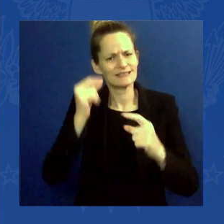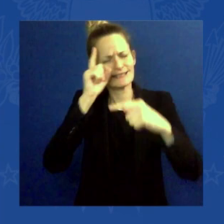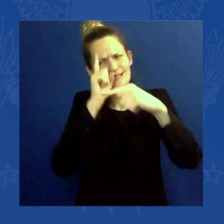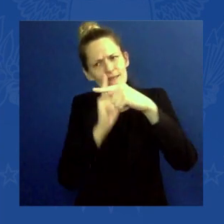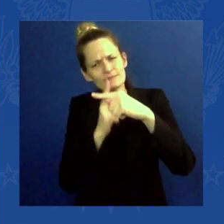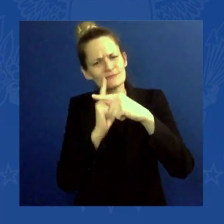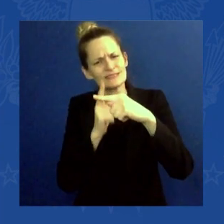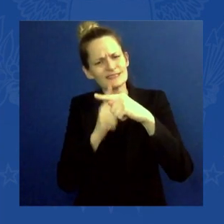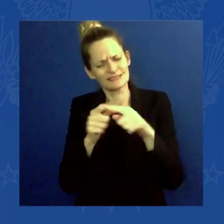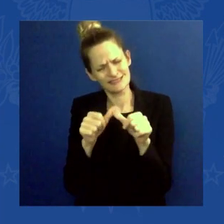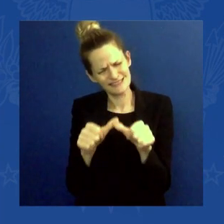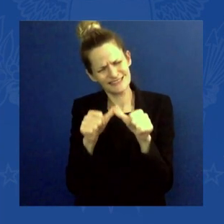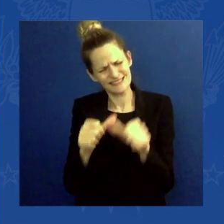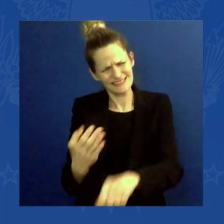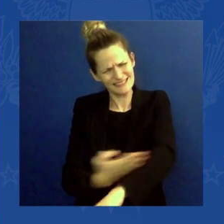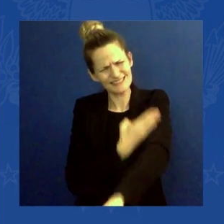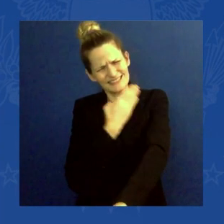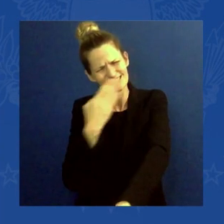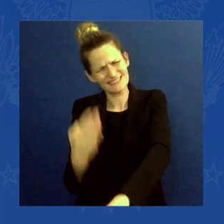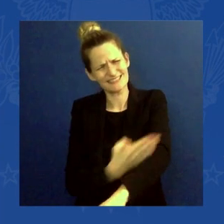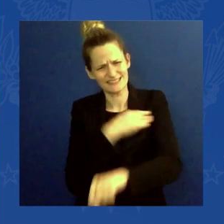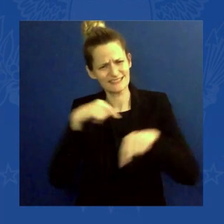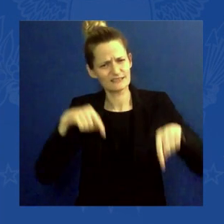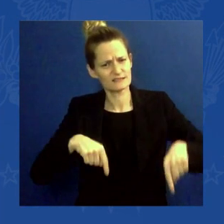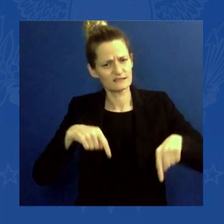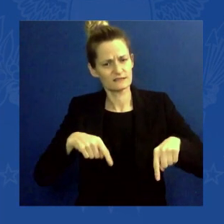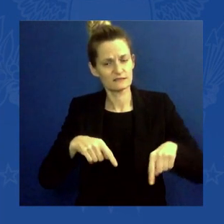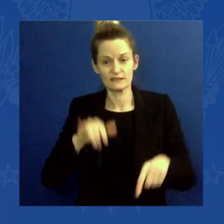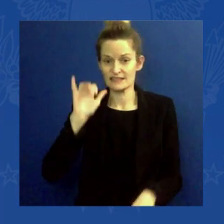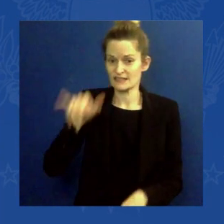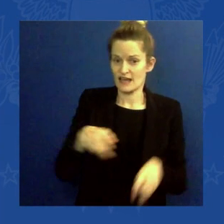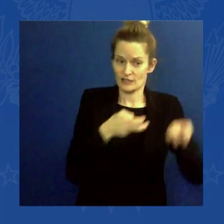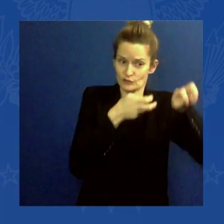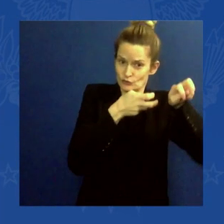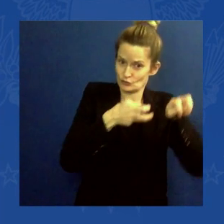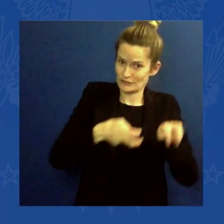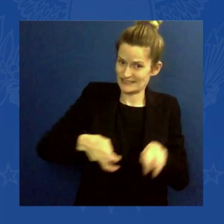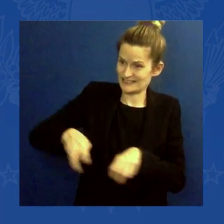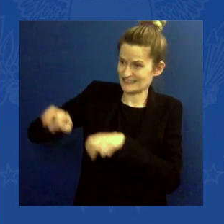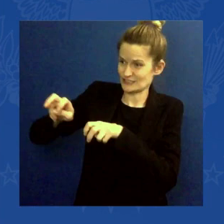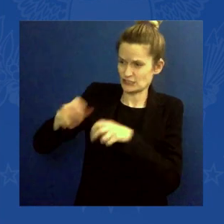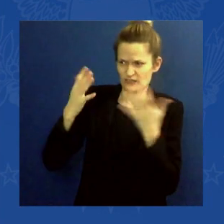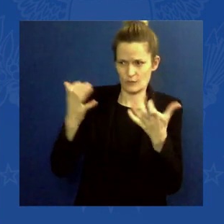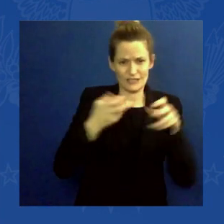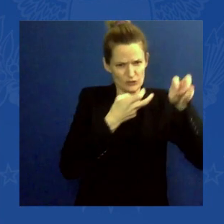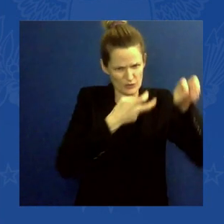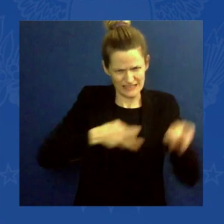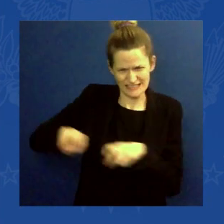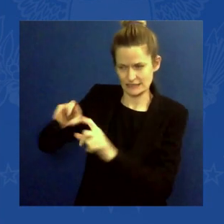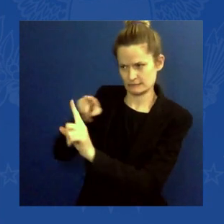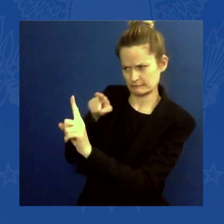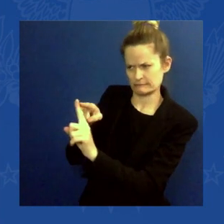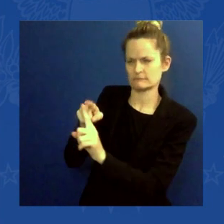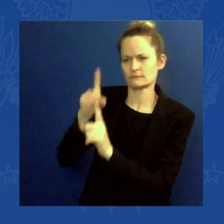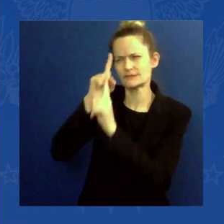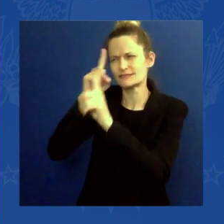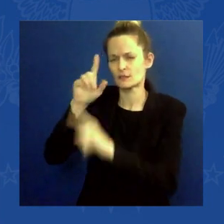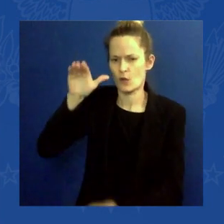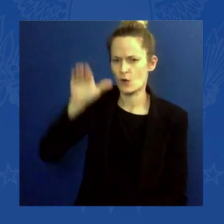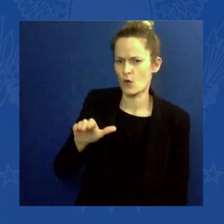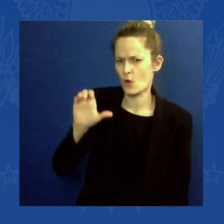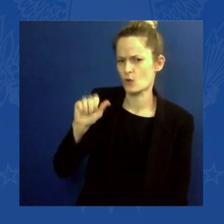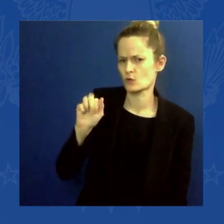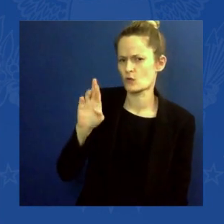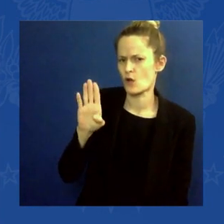transition to a low carbon green growth future. And so, with that, let me introduce the President of the United